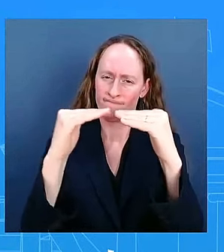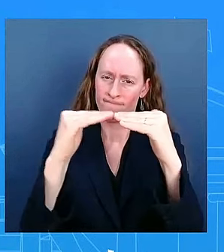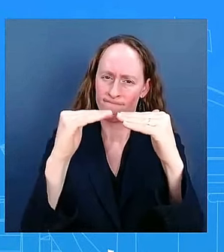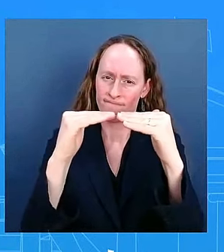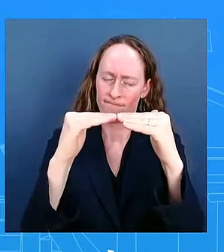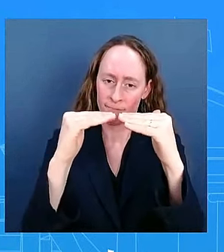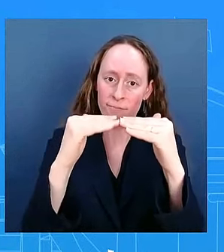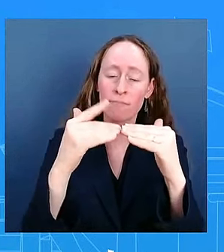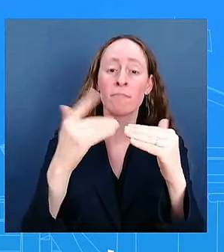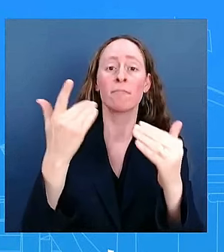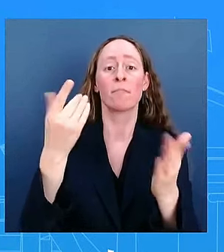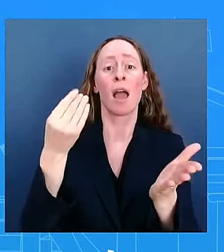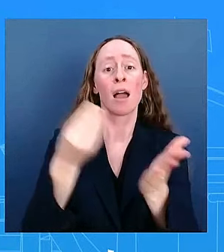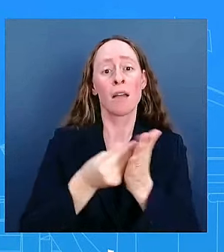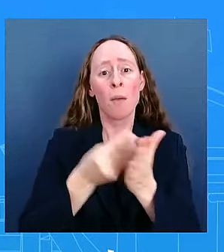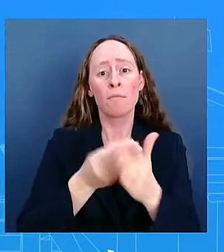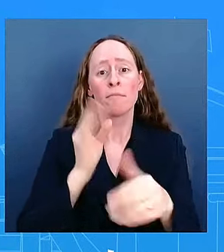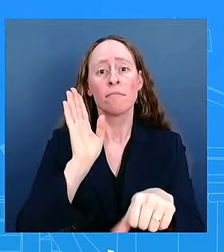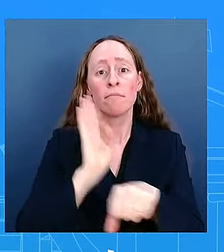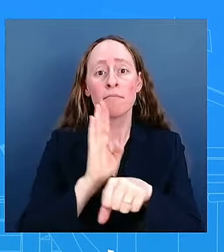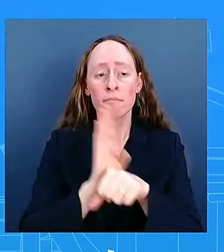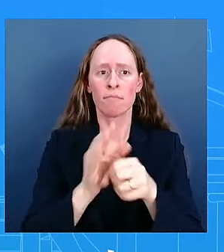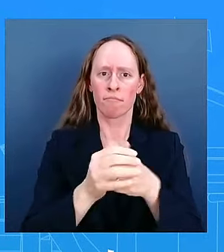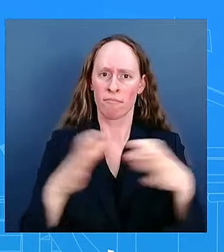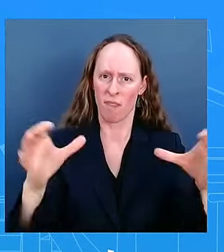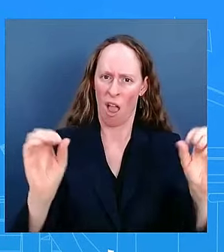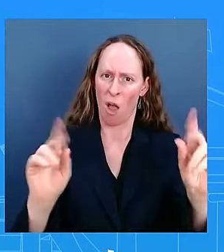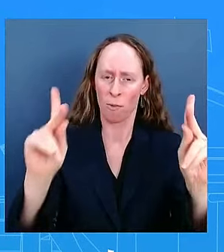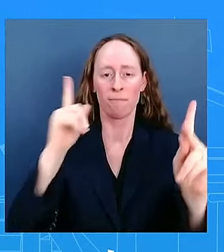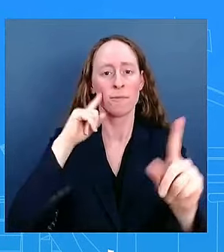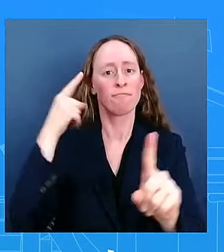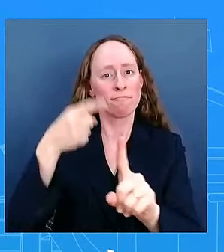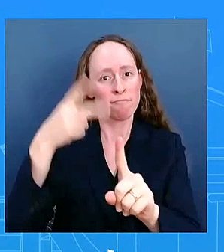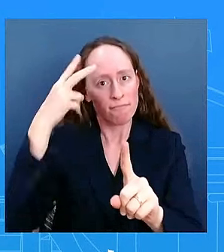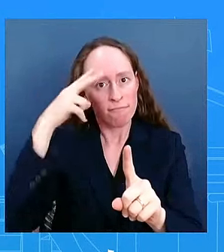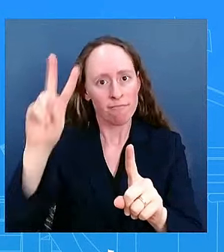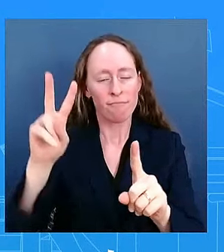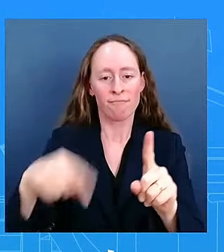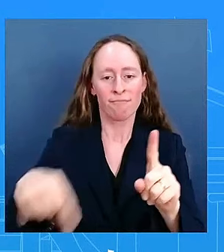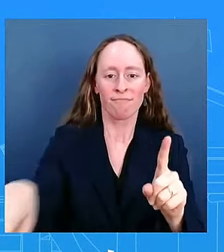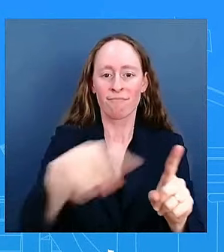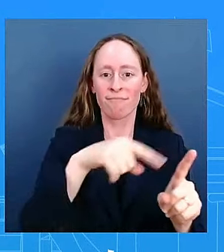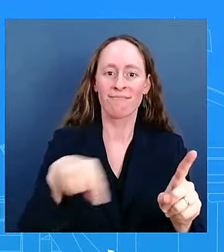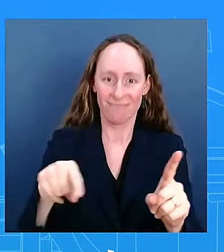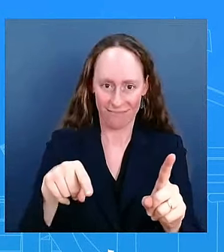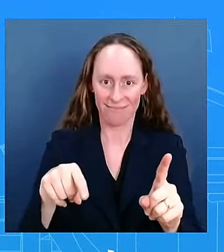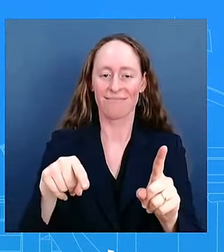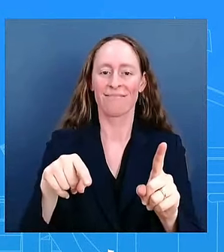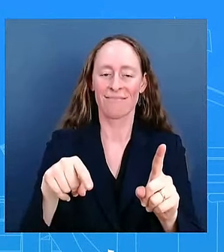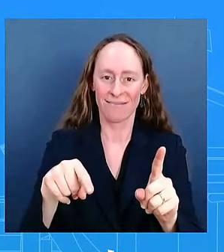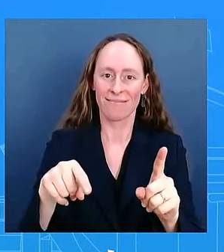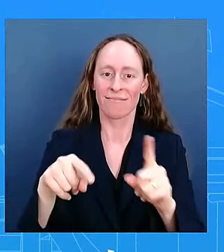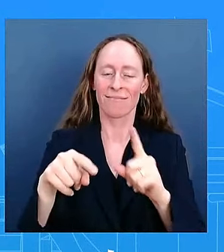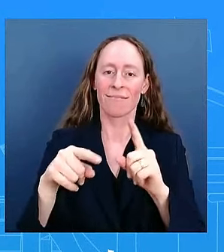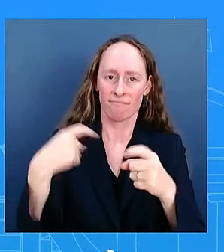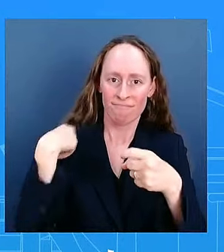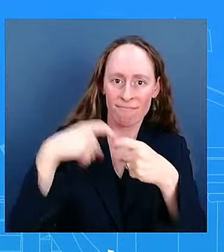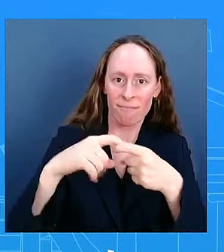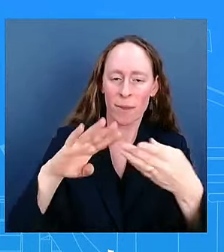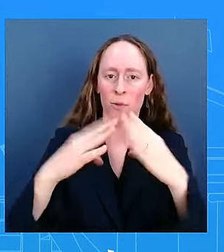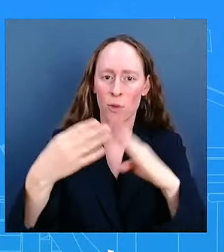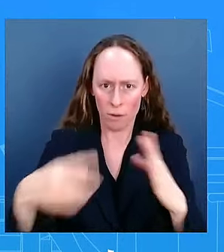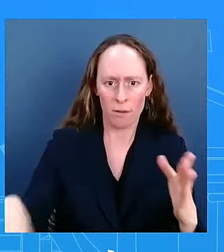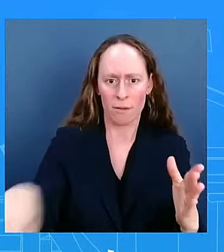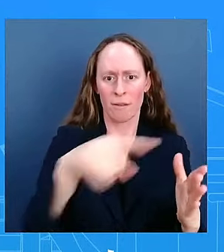institution alongside nearly two dozen champions for these institutions and latino communities the president also